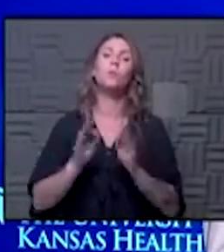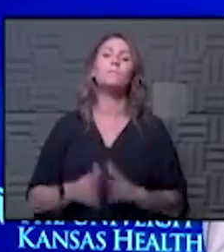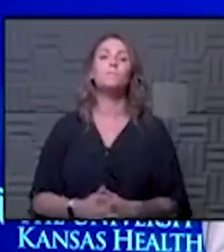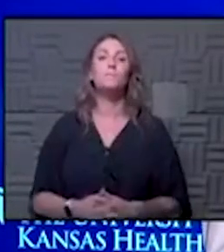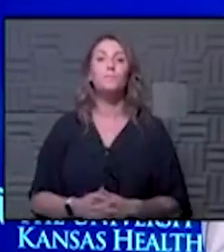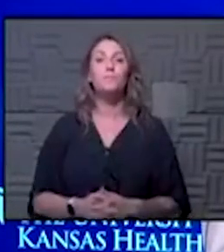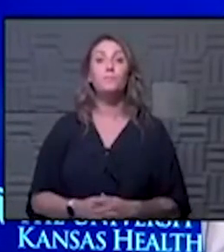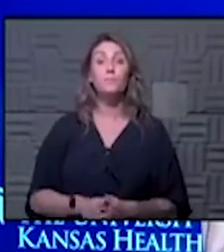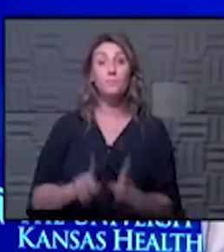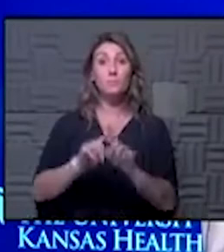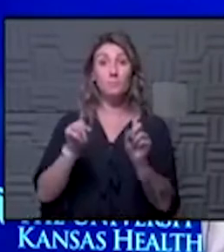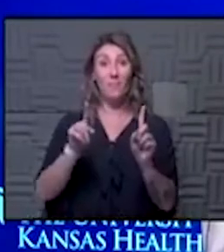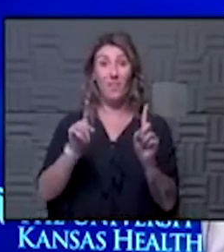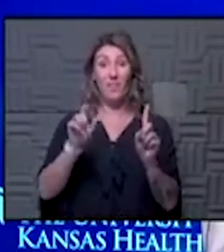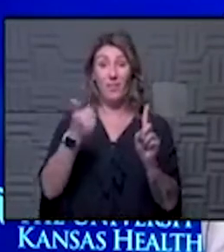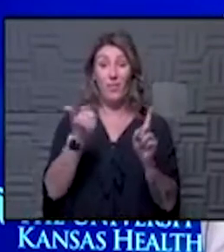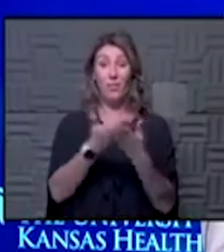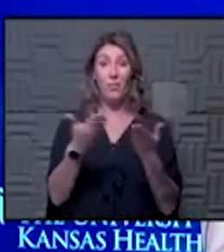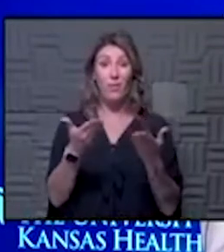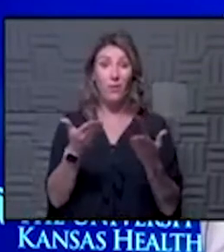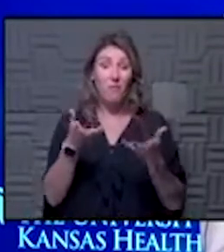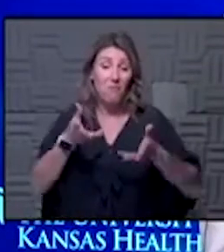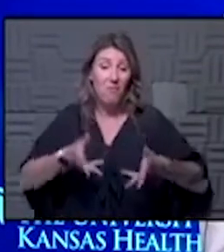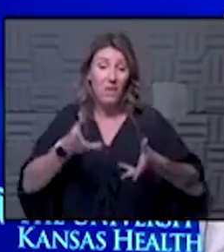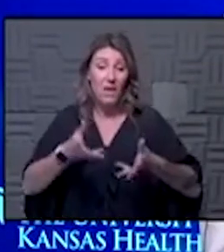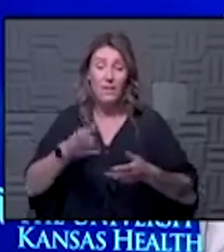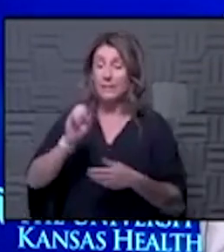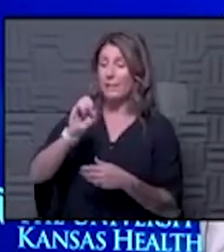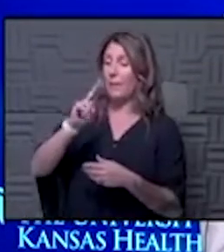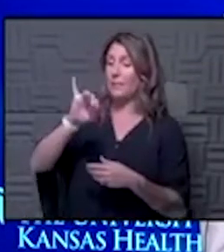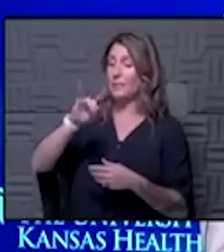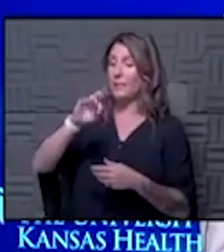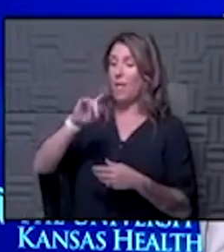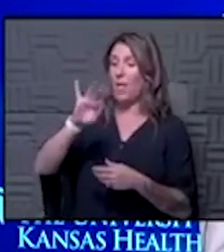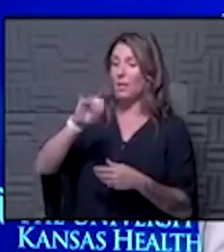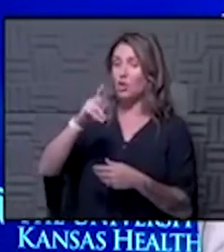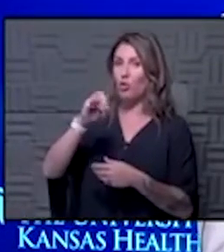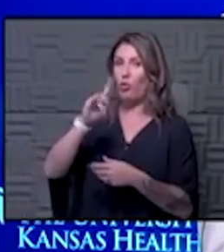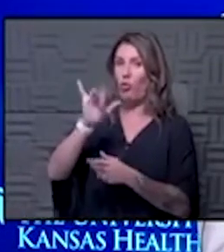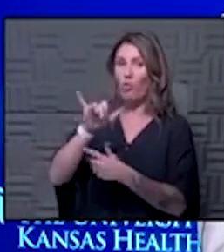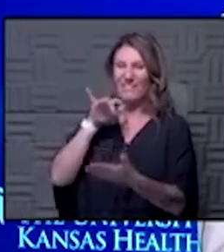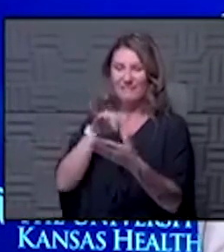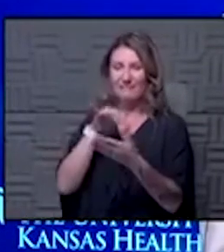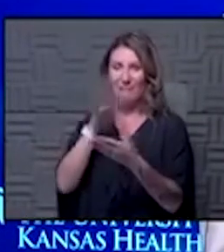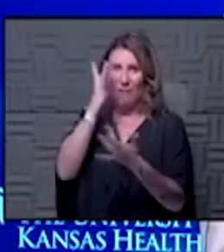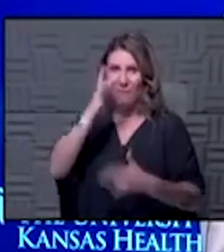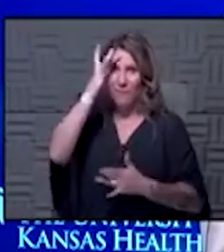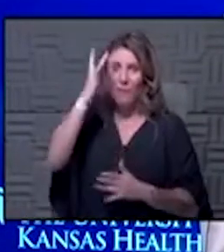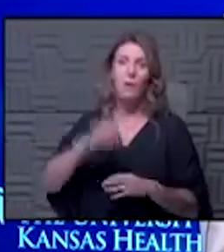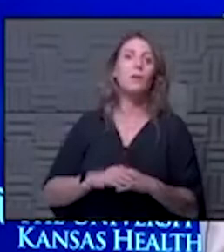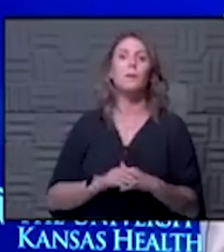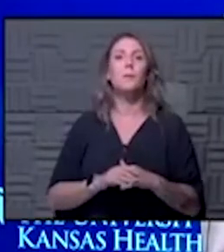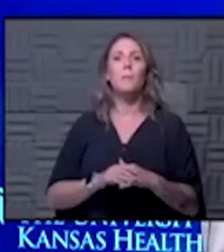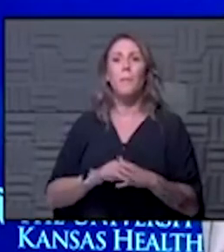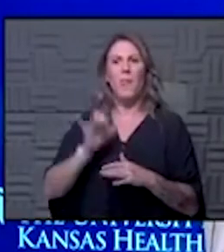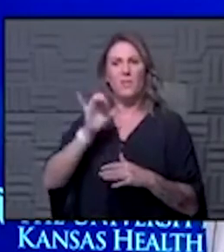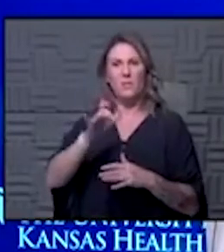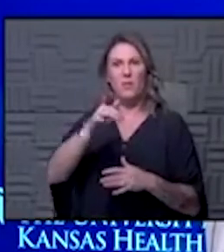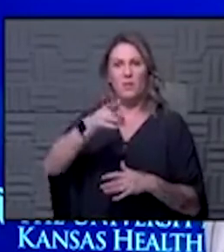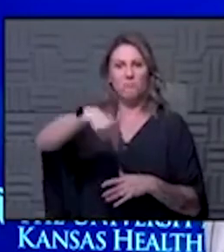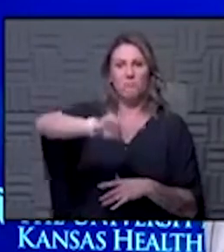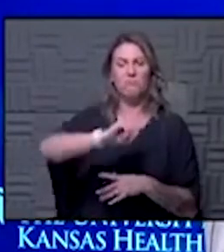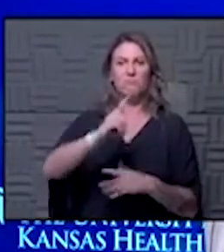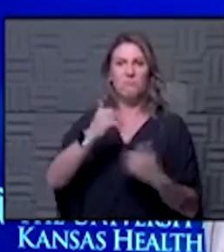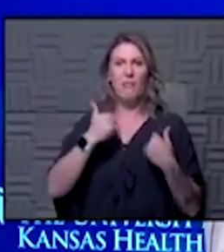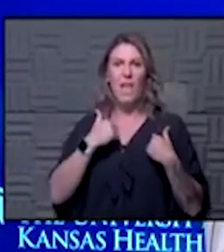the other thing you're left with is just the epidemiological side of this otherwise to say did a crowd of people who got the vaccine end up